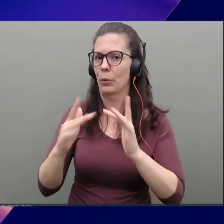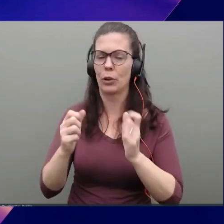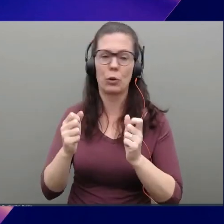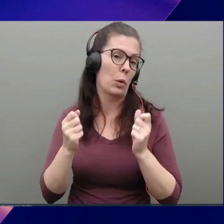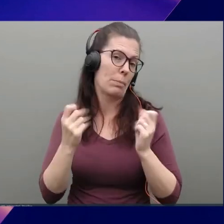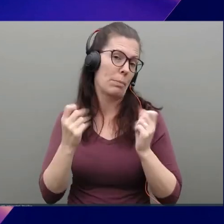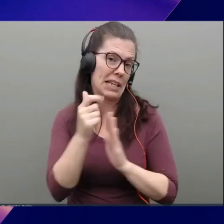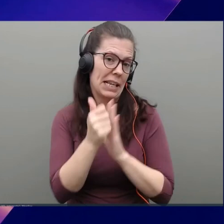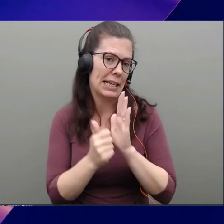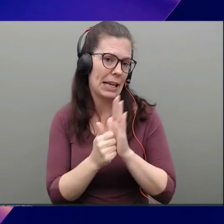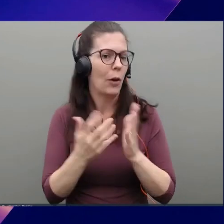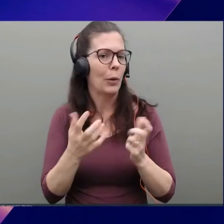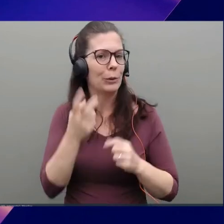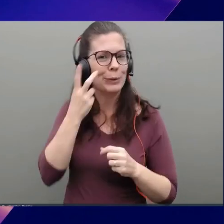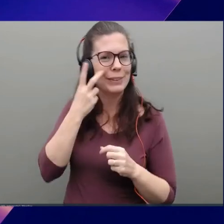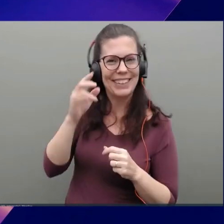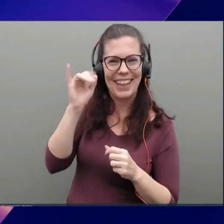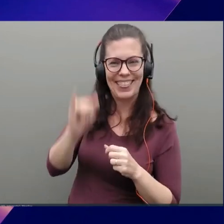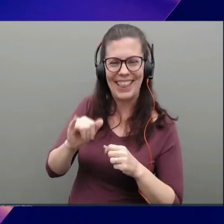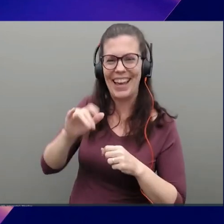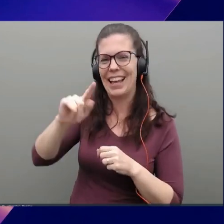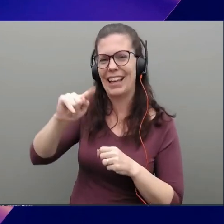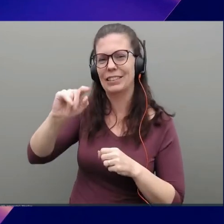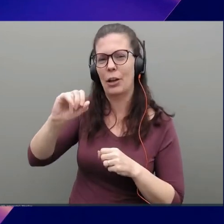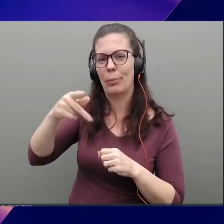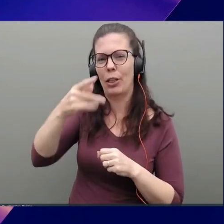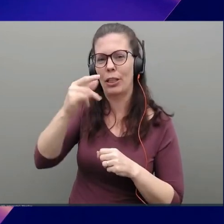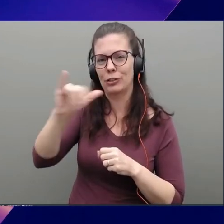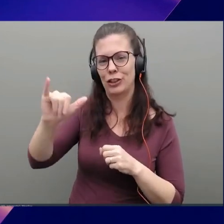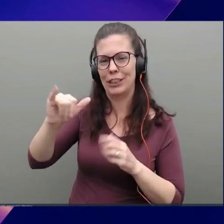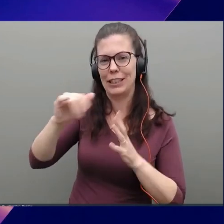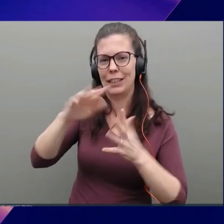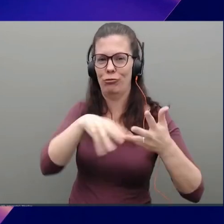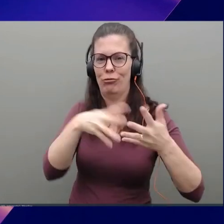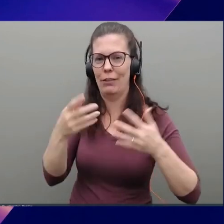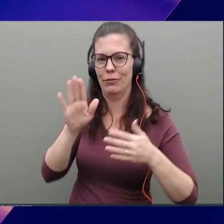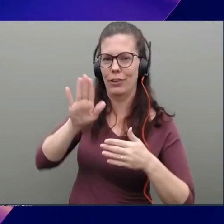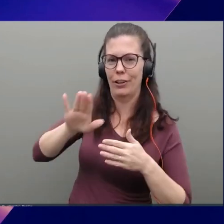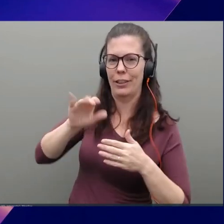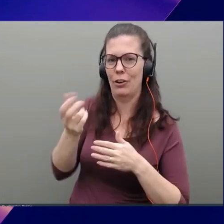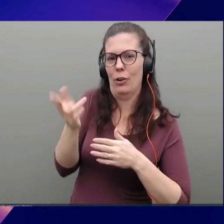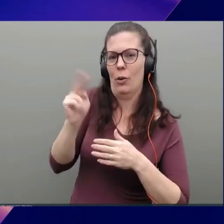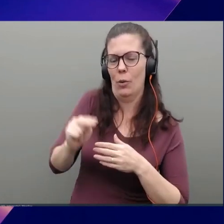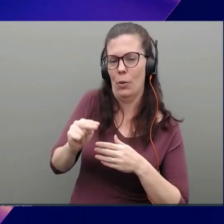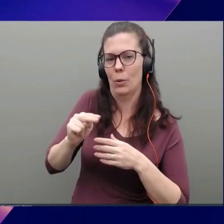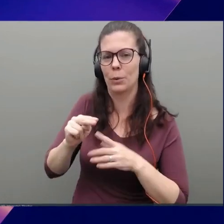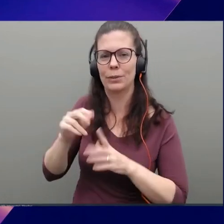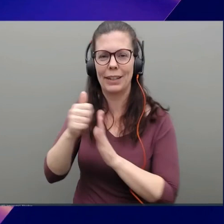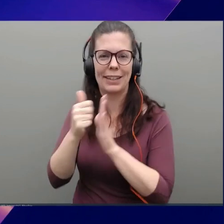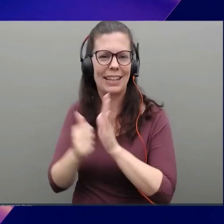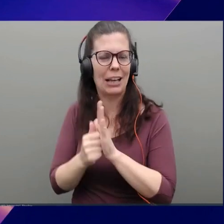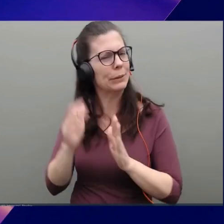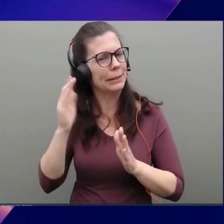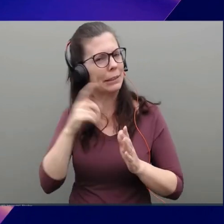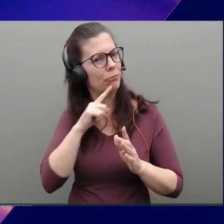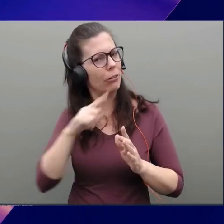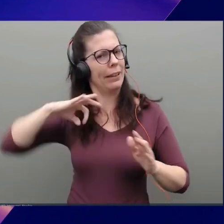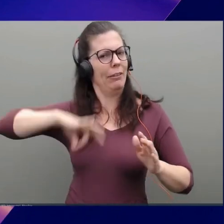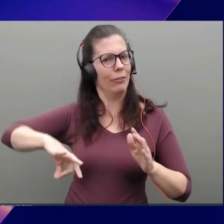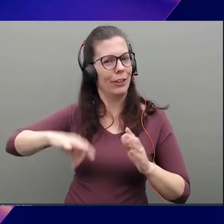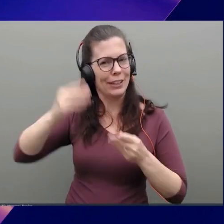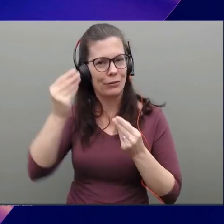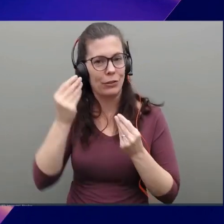is going to want to see that topology graph for their own account because that seems like it's a lot of very helpful information there and